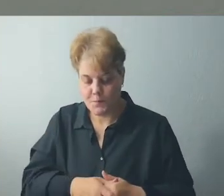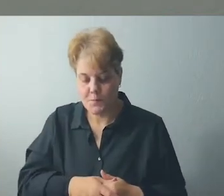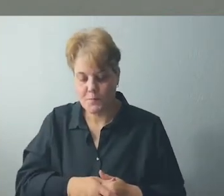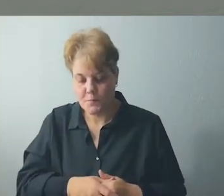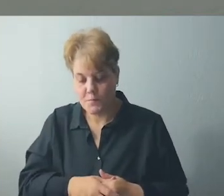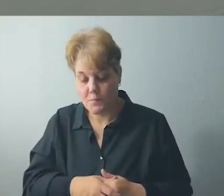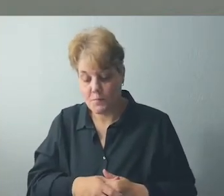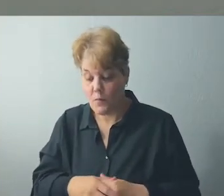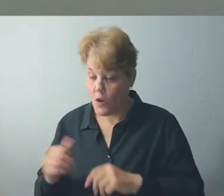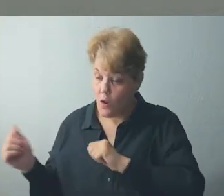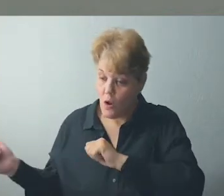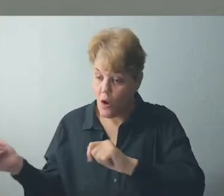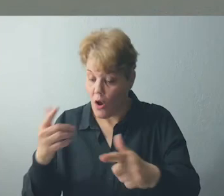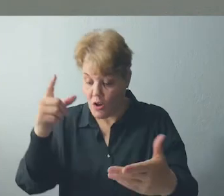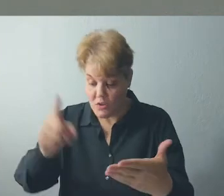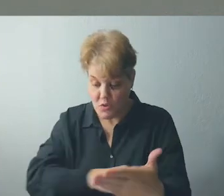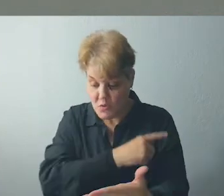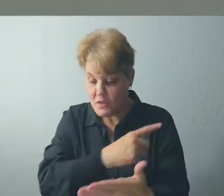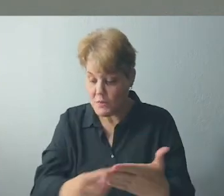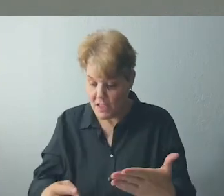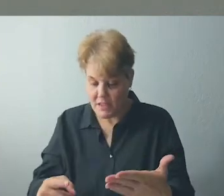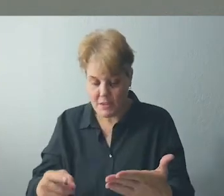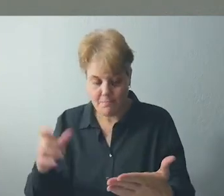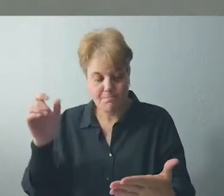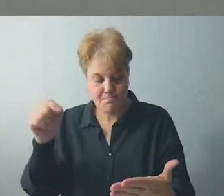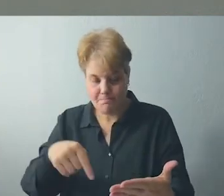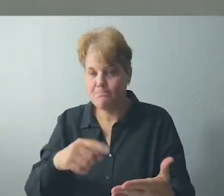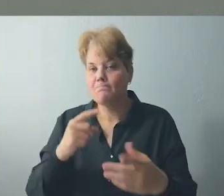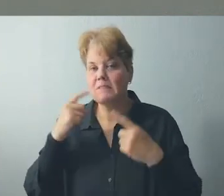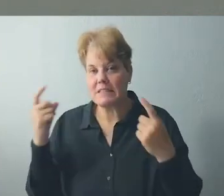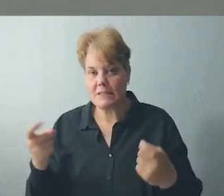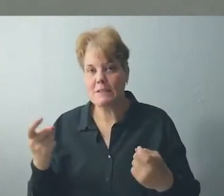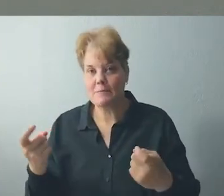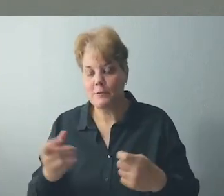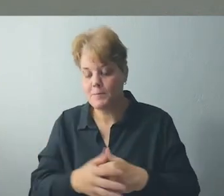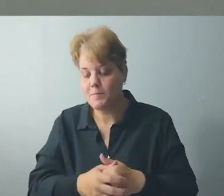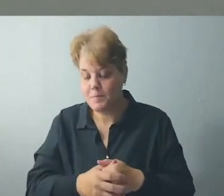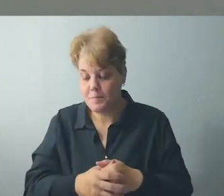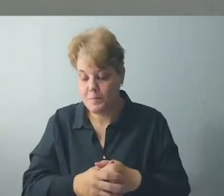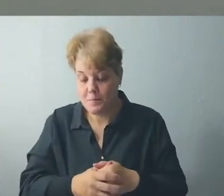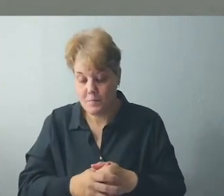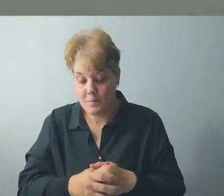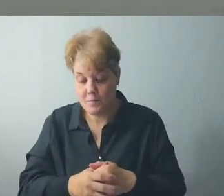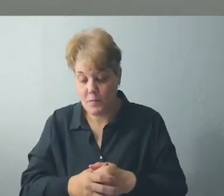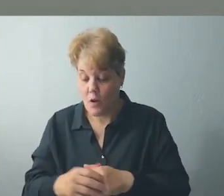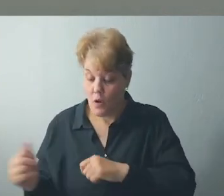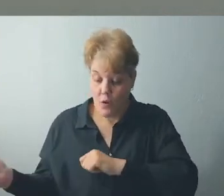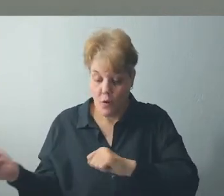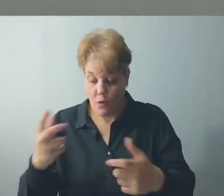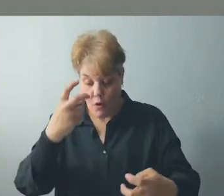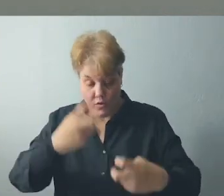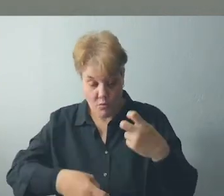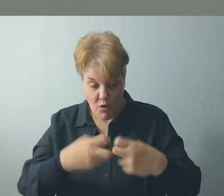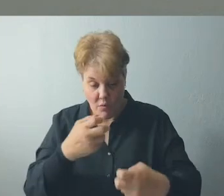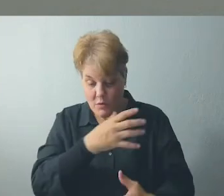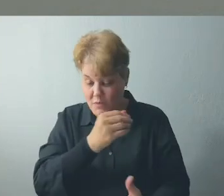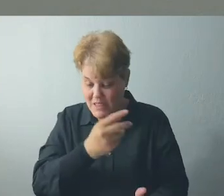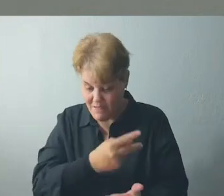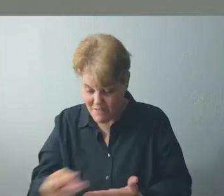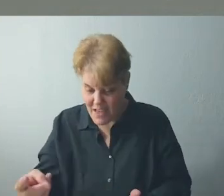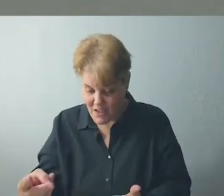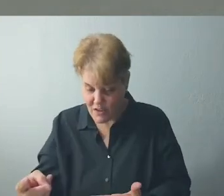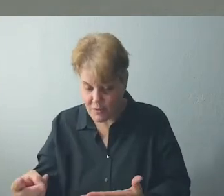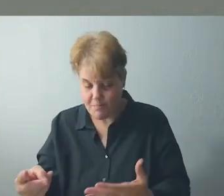is a problem of sin. In the heart of man lies the source of all of our troubles and shortcomings